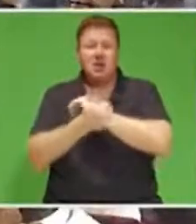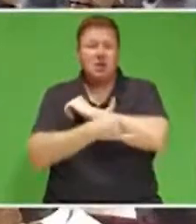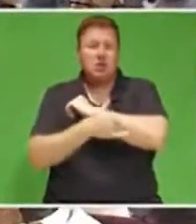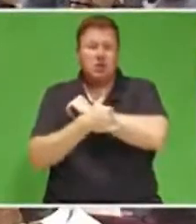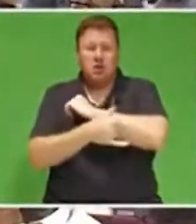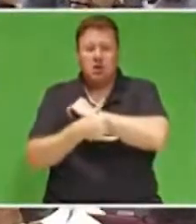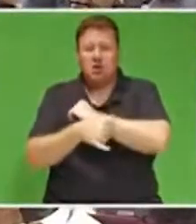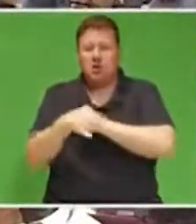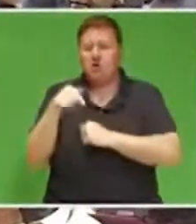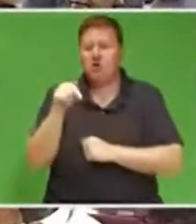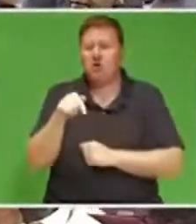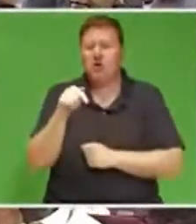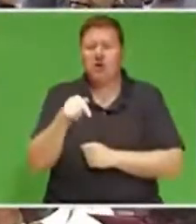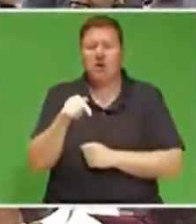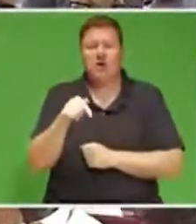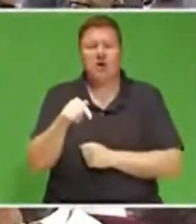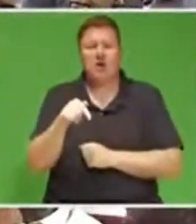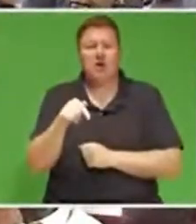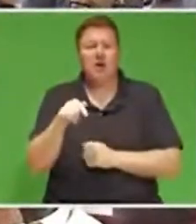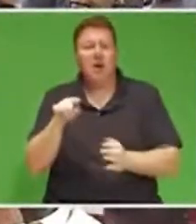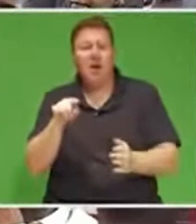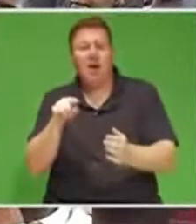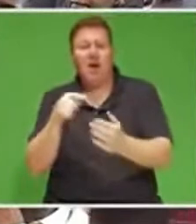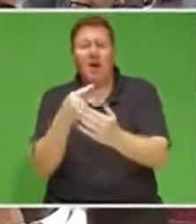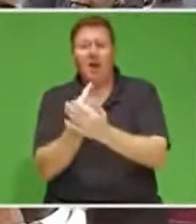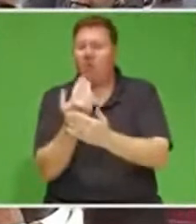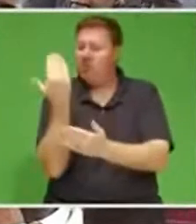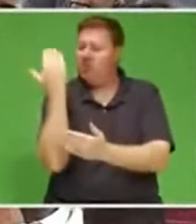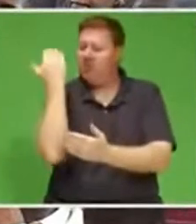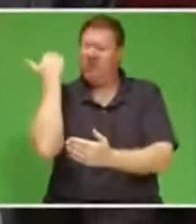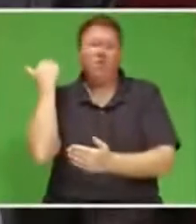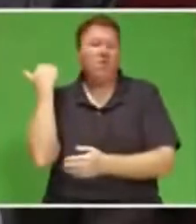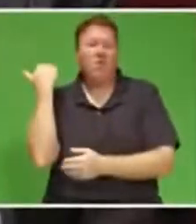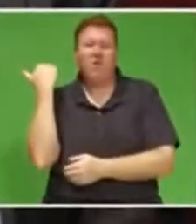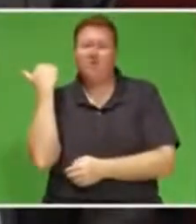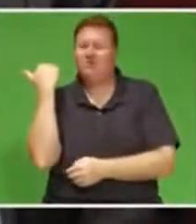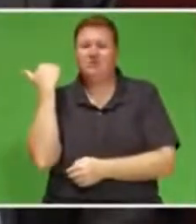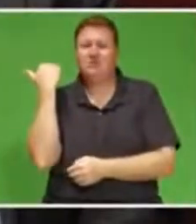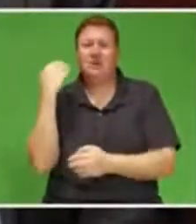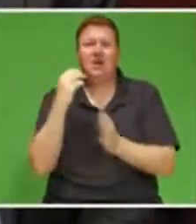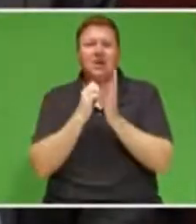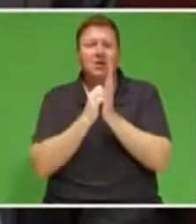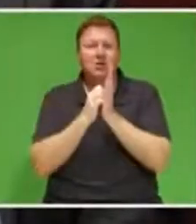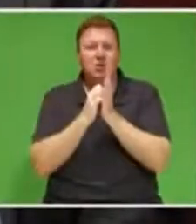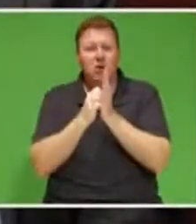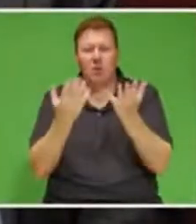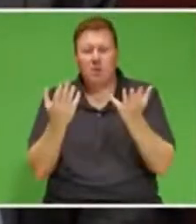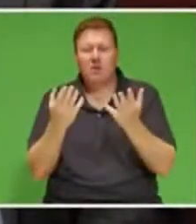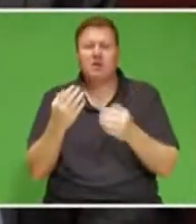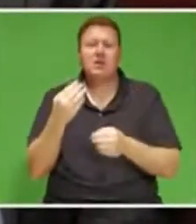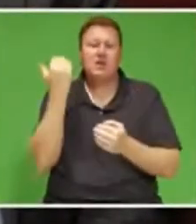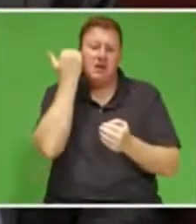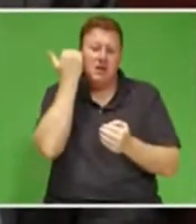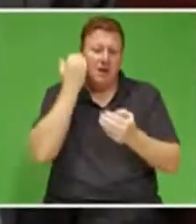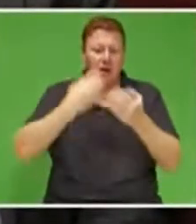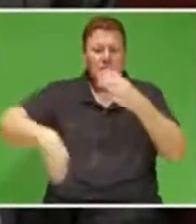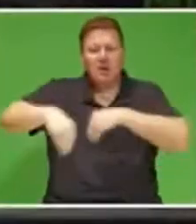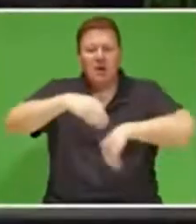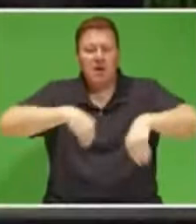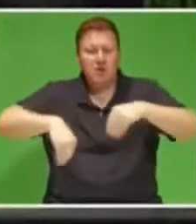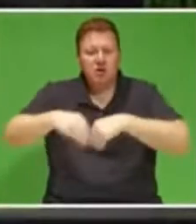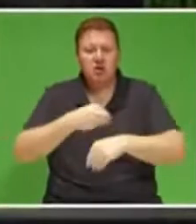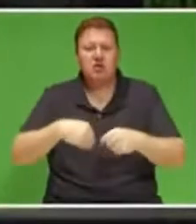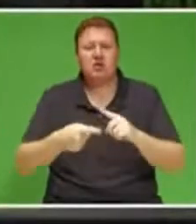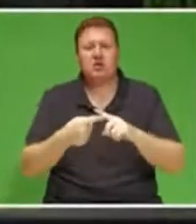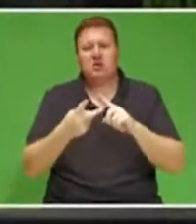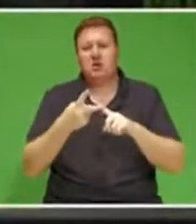by what has ensued in the past, such as state capture, by the effects of a